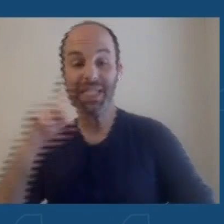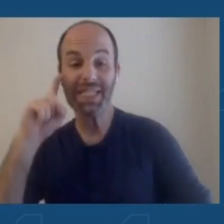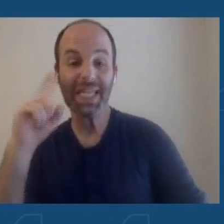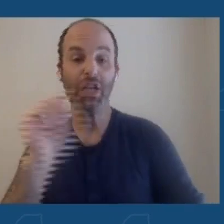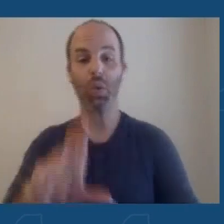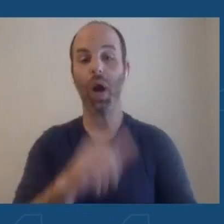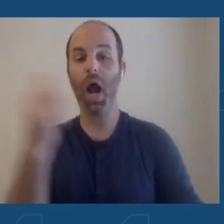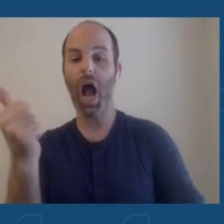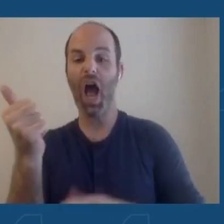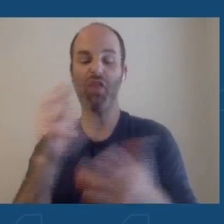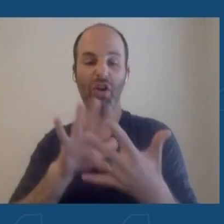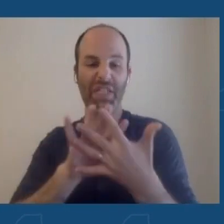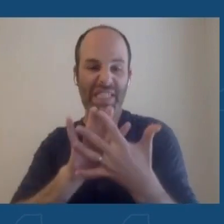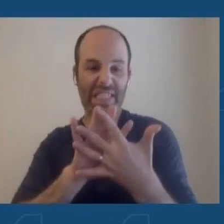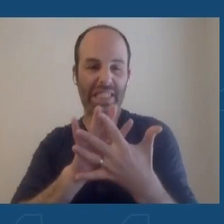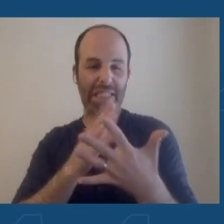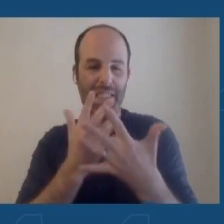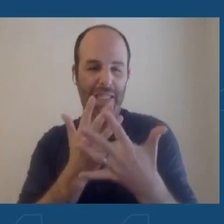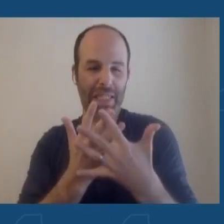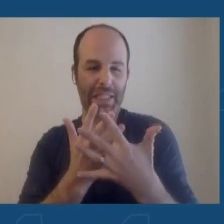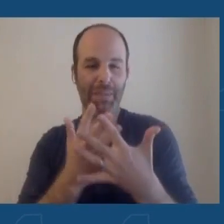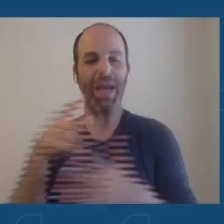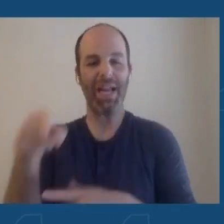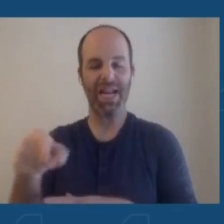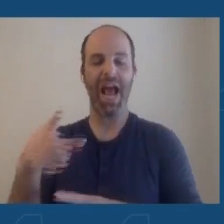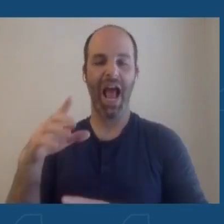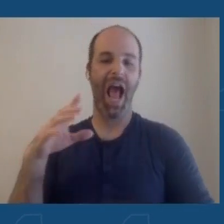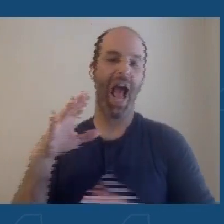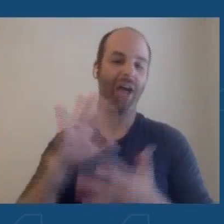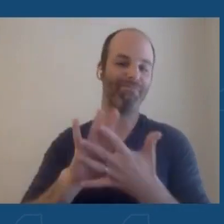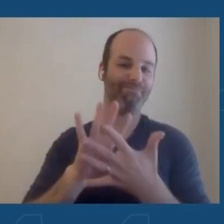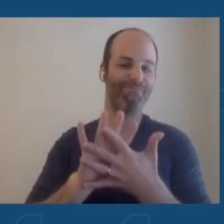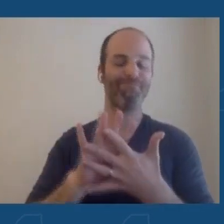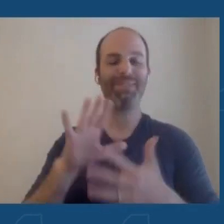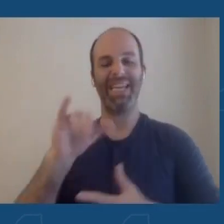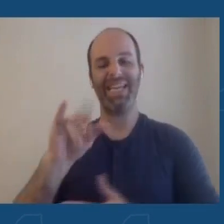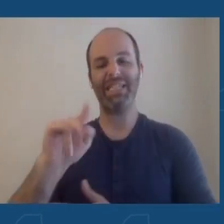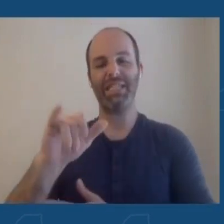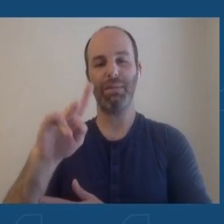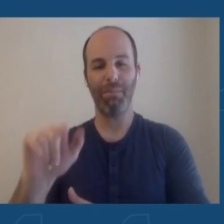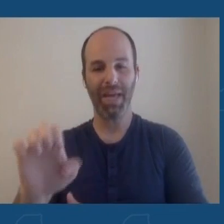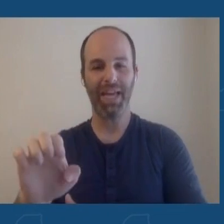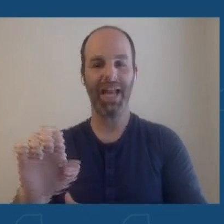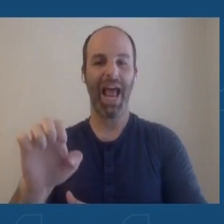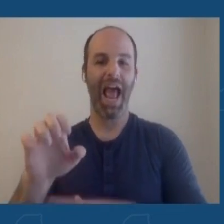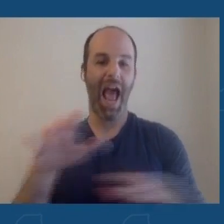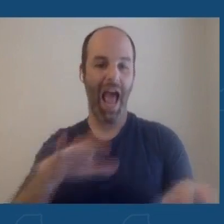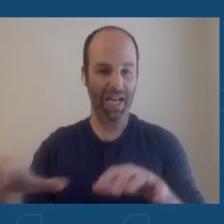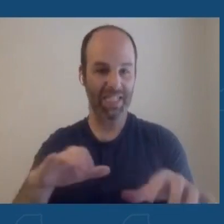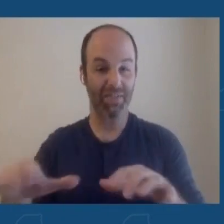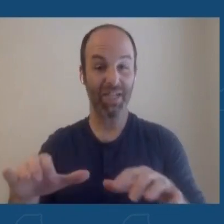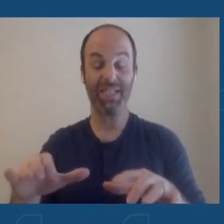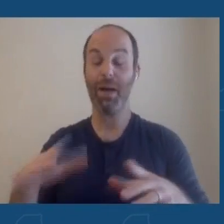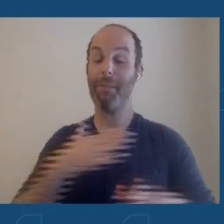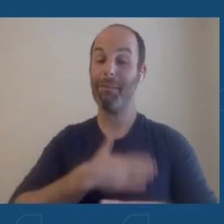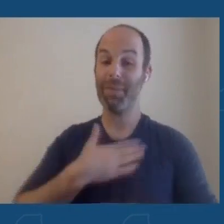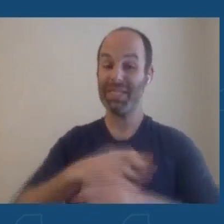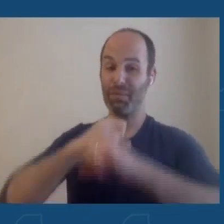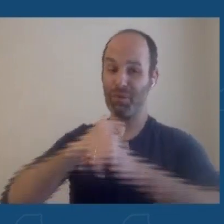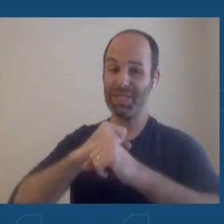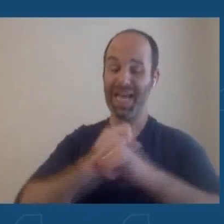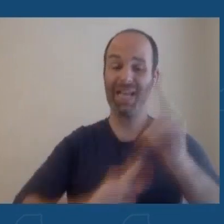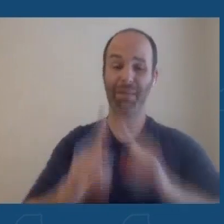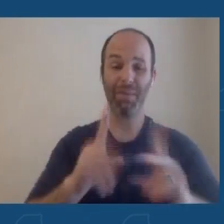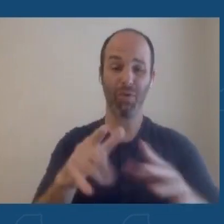important for New Yorkers to protect themselves, the people they love, their friends, their community, and it's important to ask